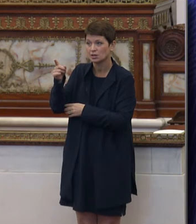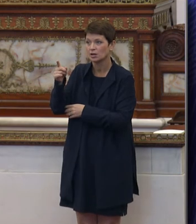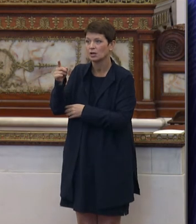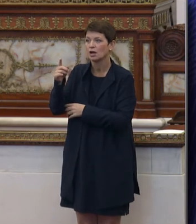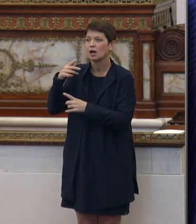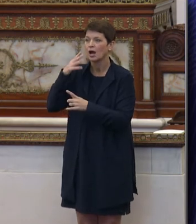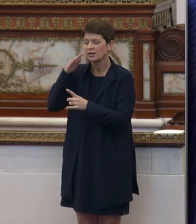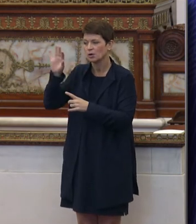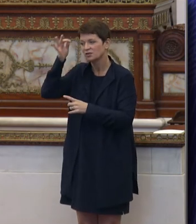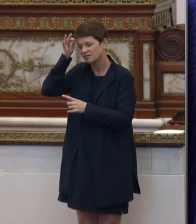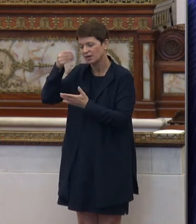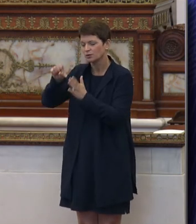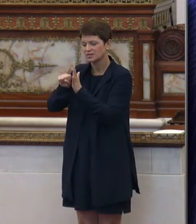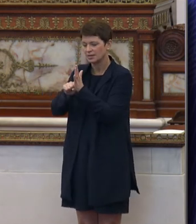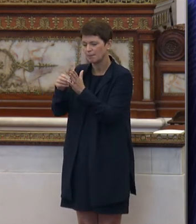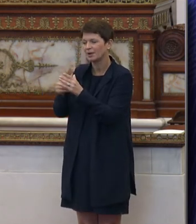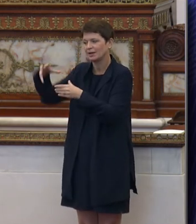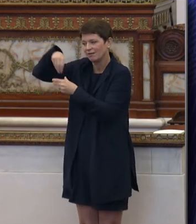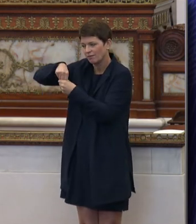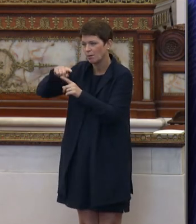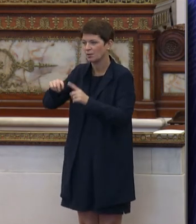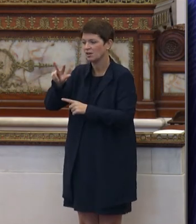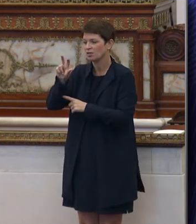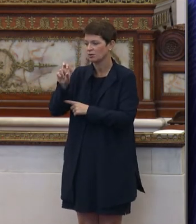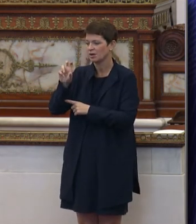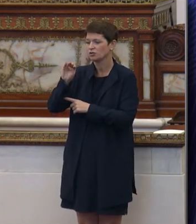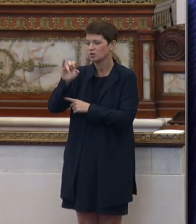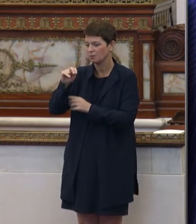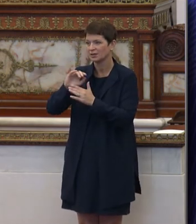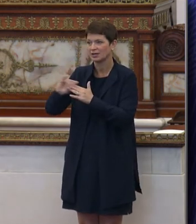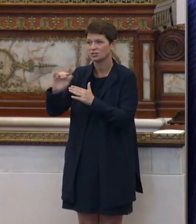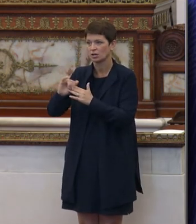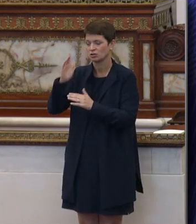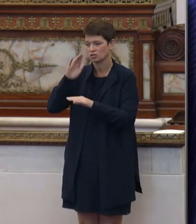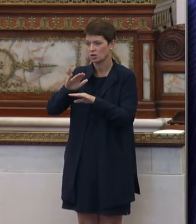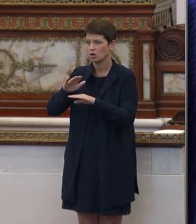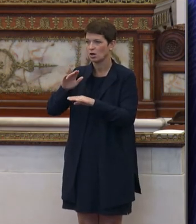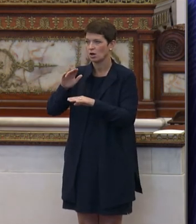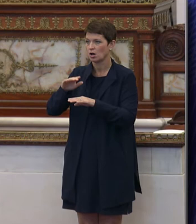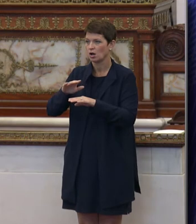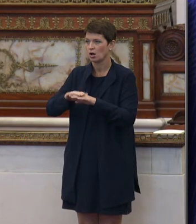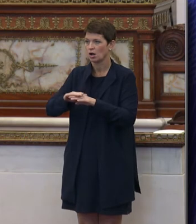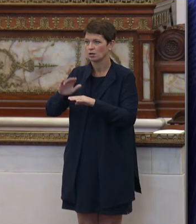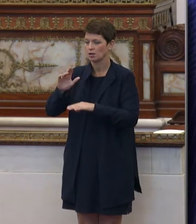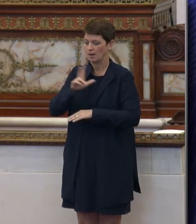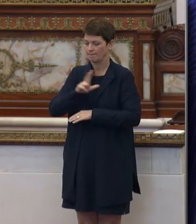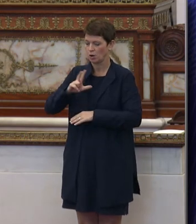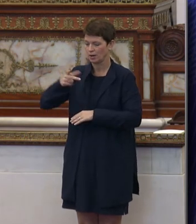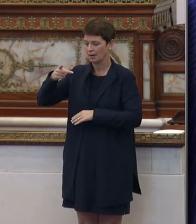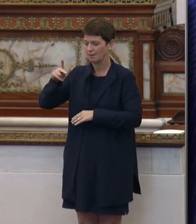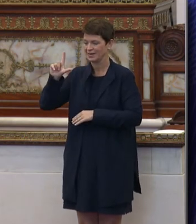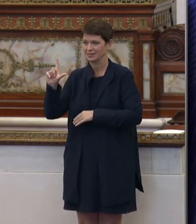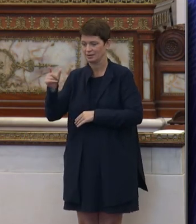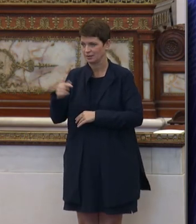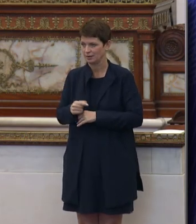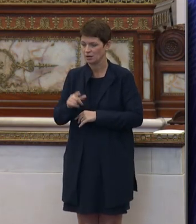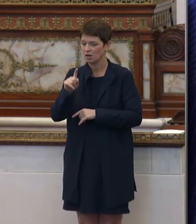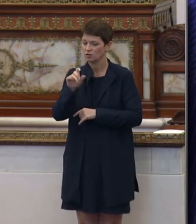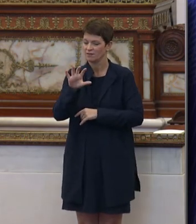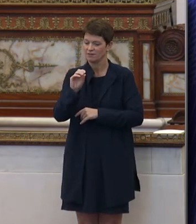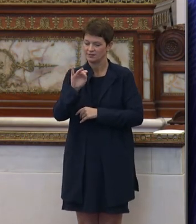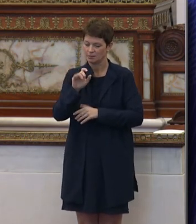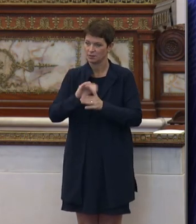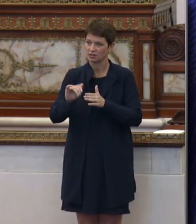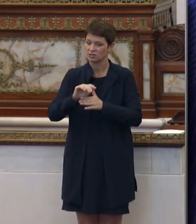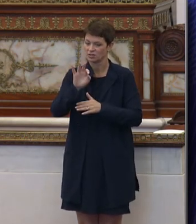and I know it has federal and state money, but we're spending $300 million on a park at Penn's Landing. We're investing $150 million